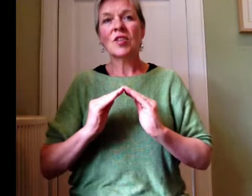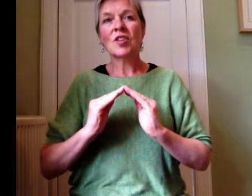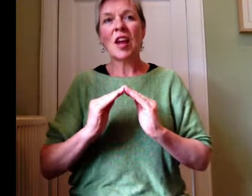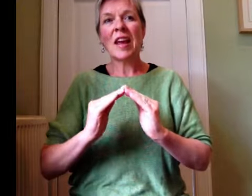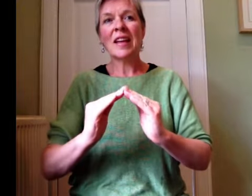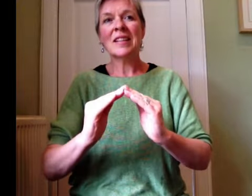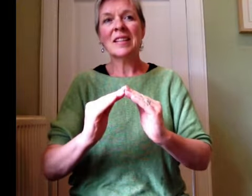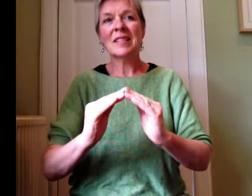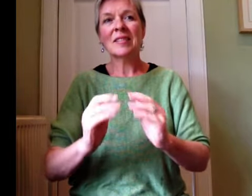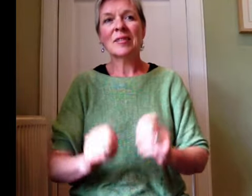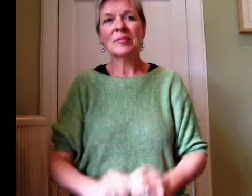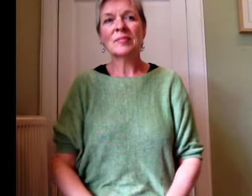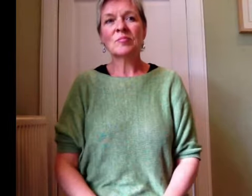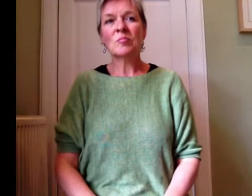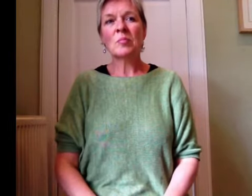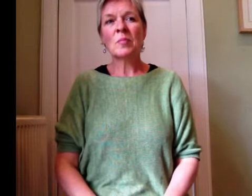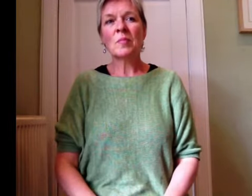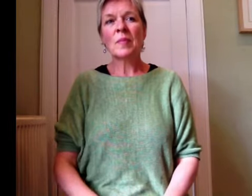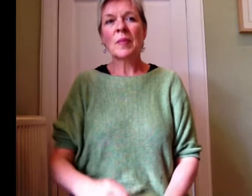Shed.